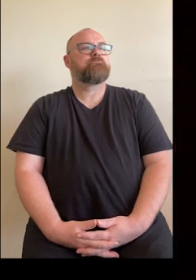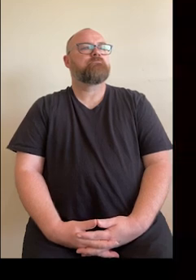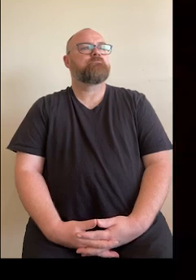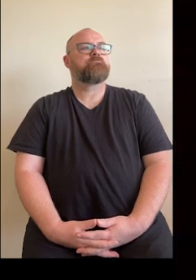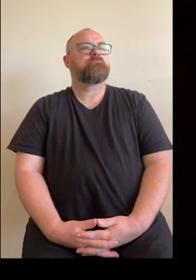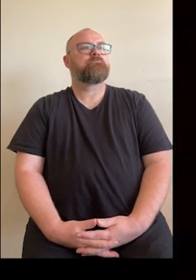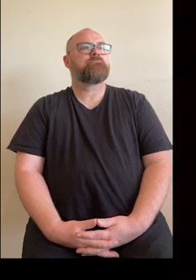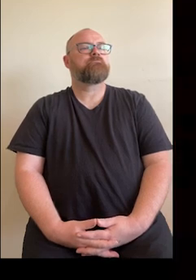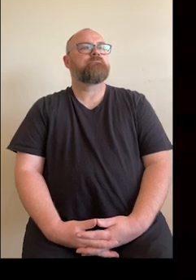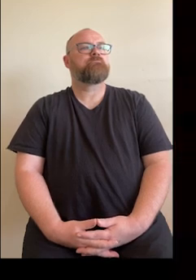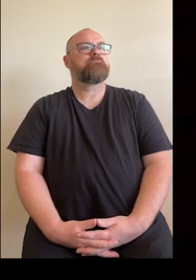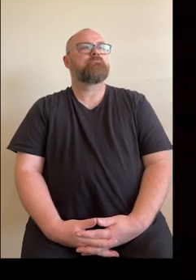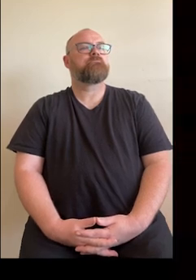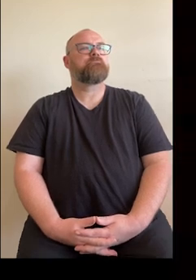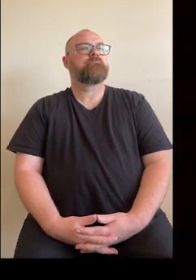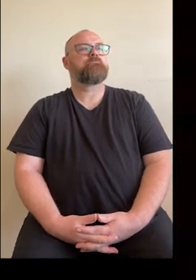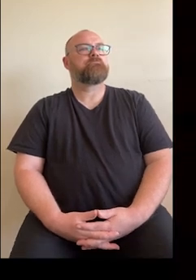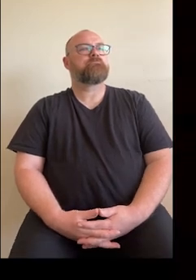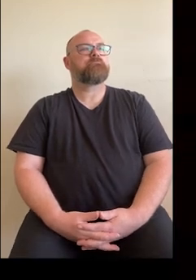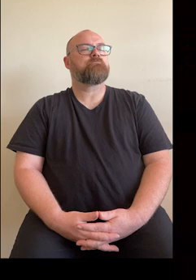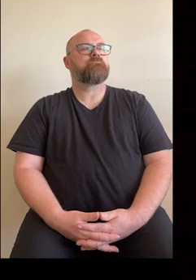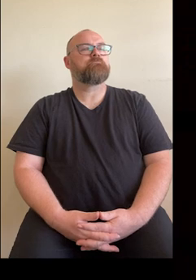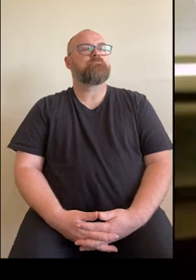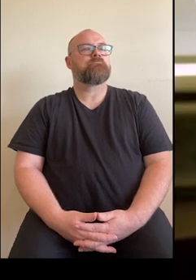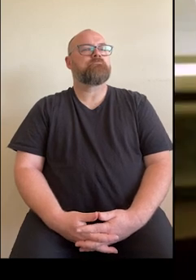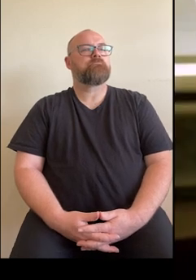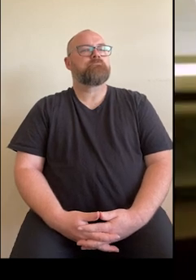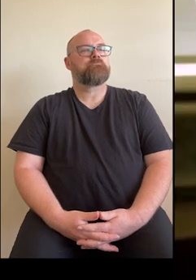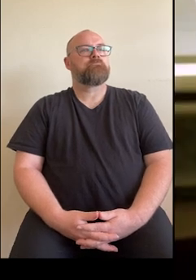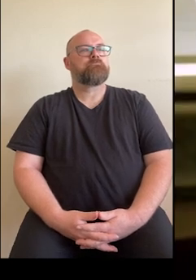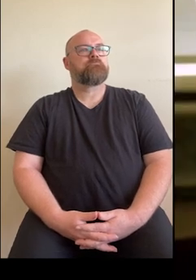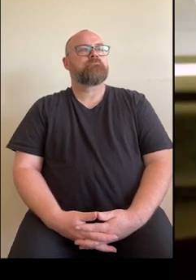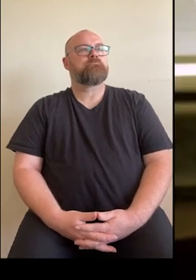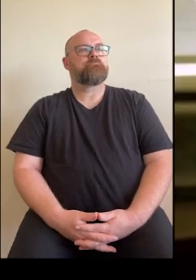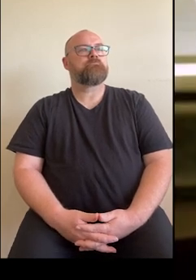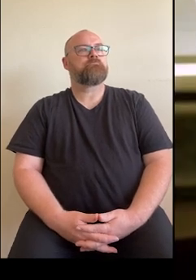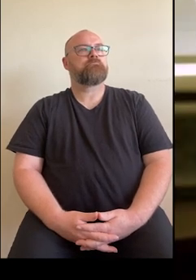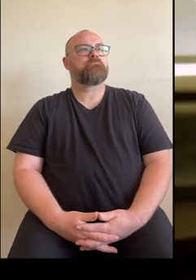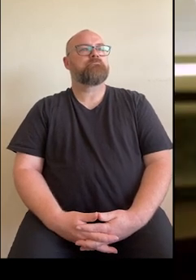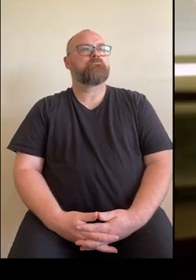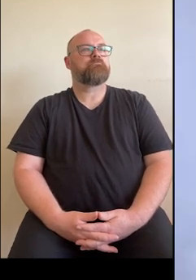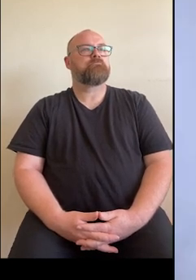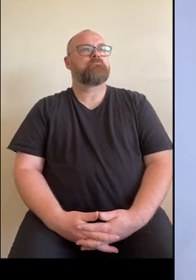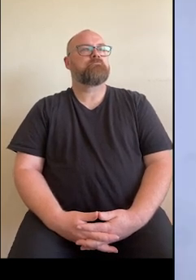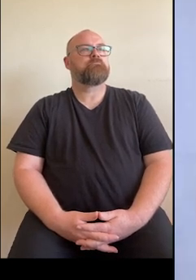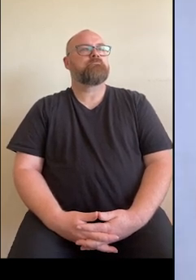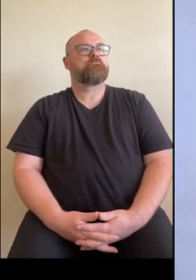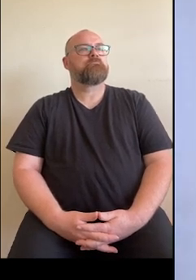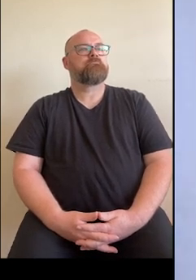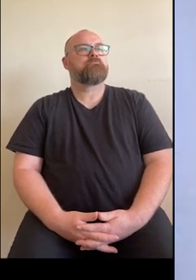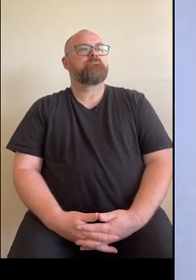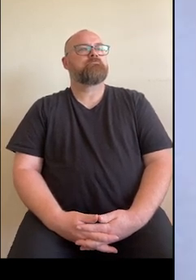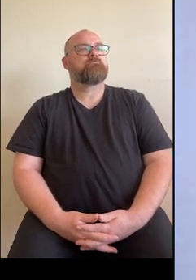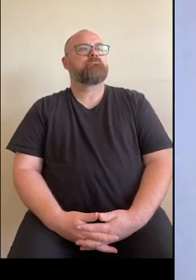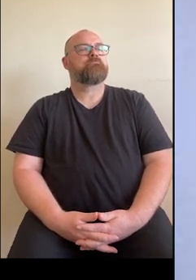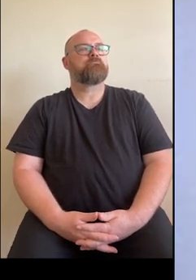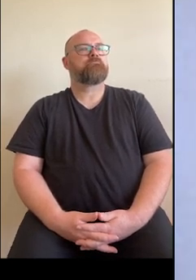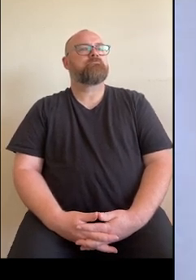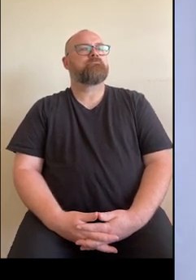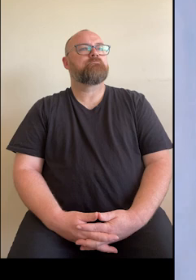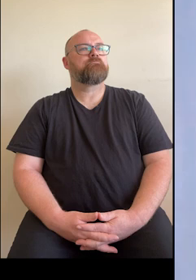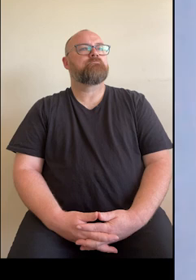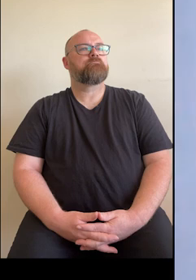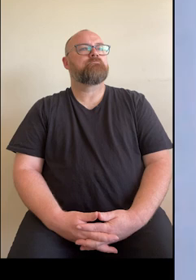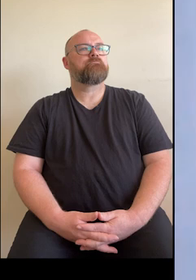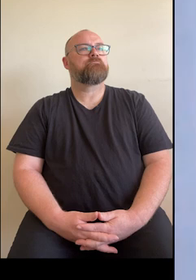incredibly stressed and he just said, that's it, I'm taking you off to the hospital. I felt scared,